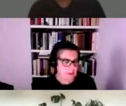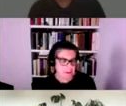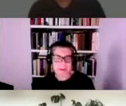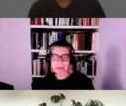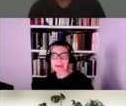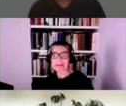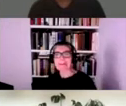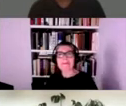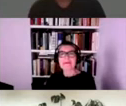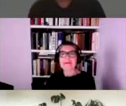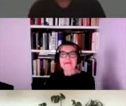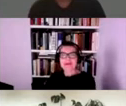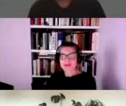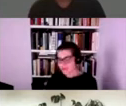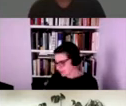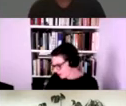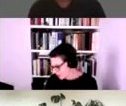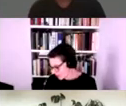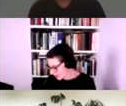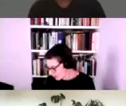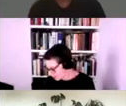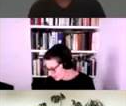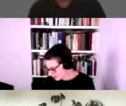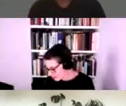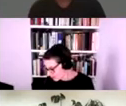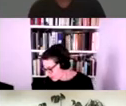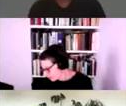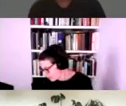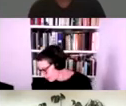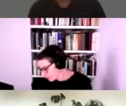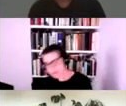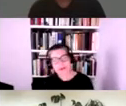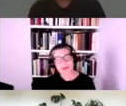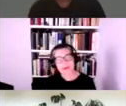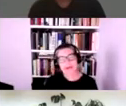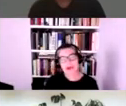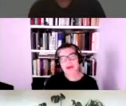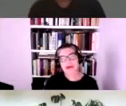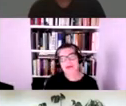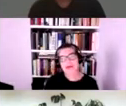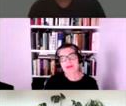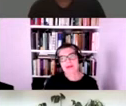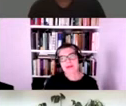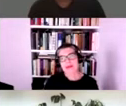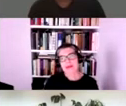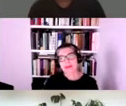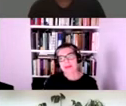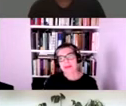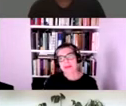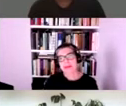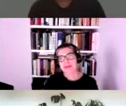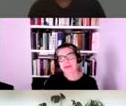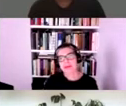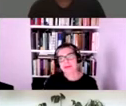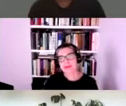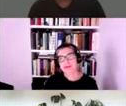for me off the internet um but basically um i was very very